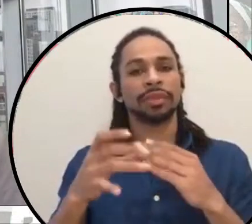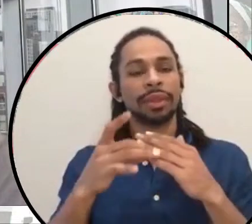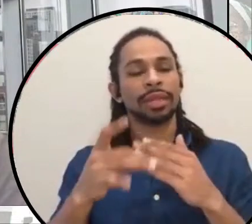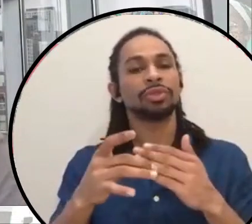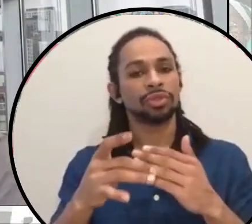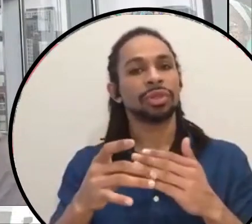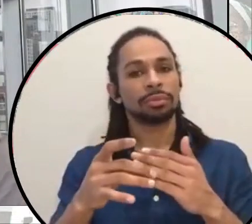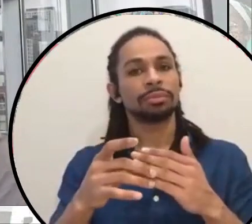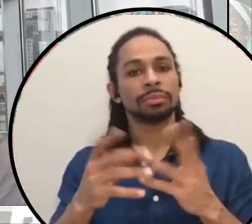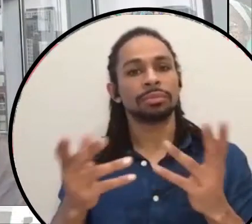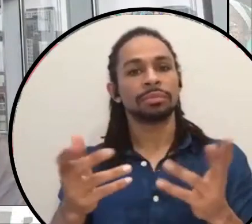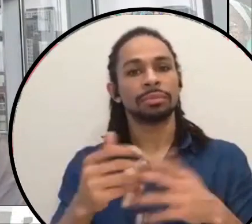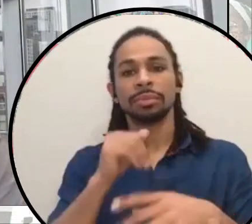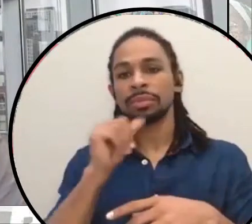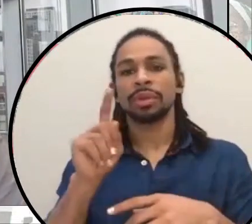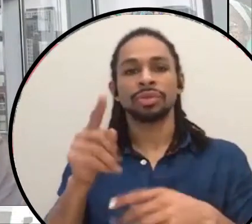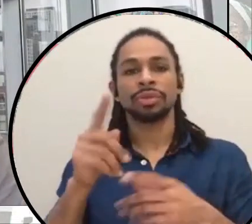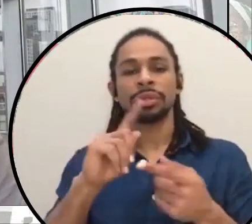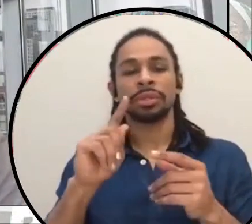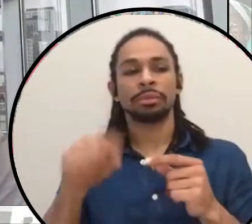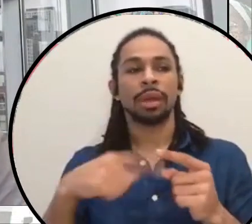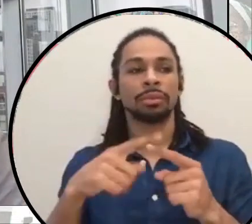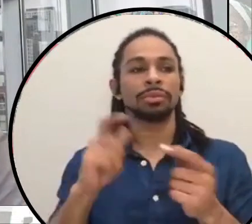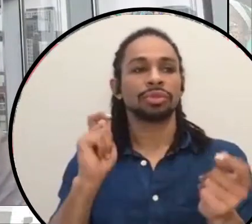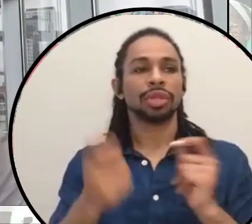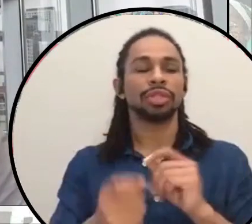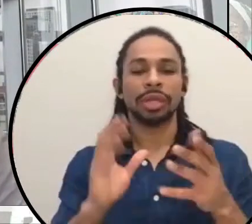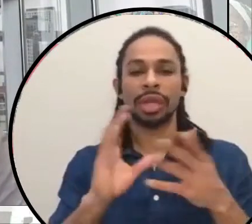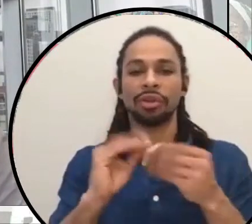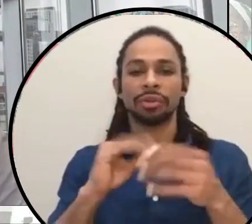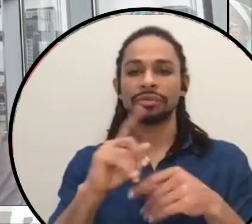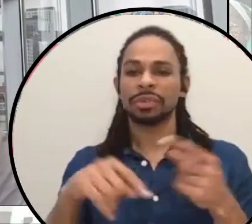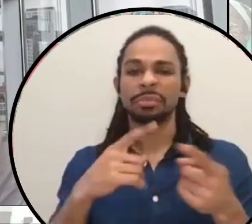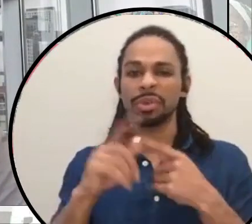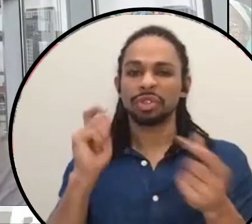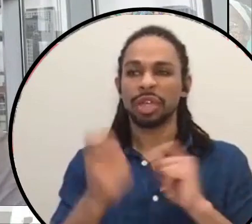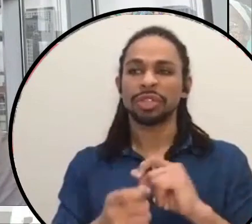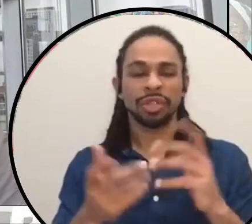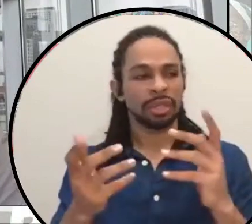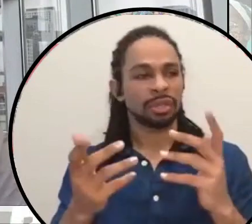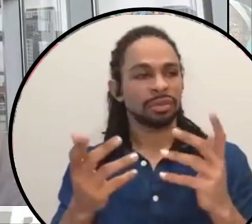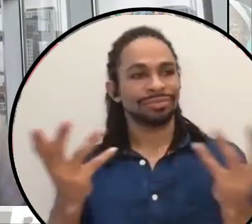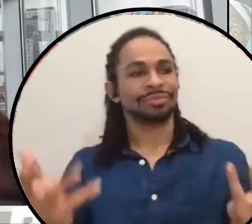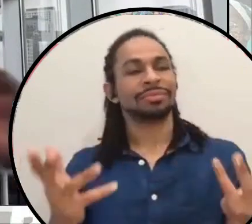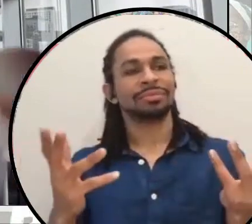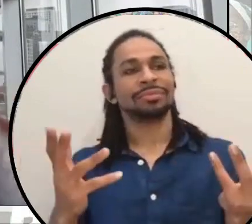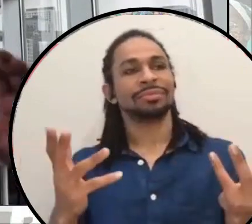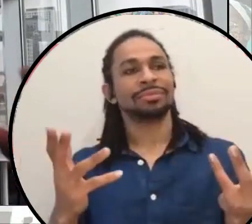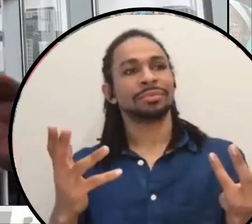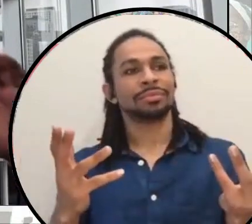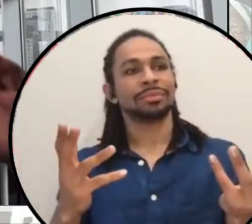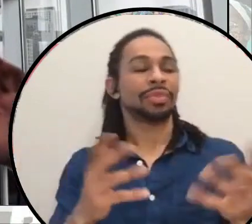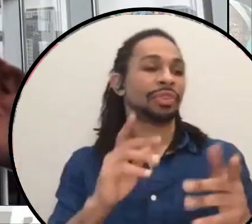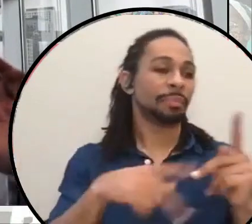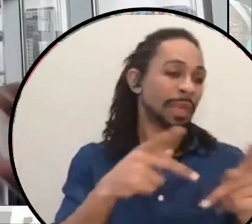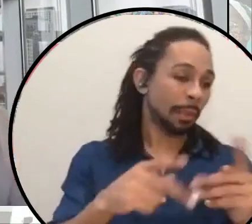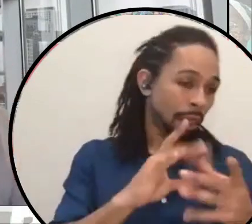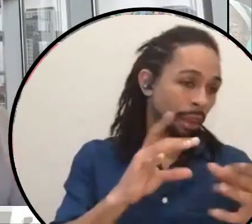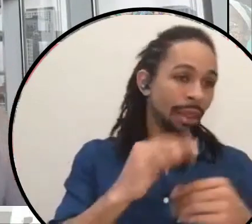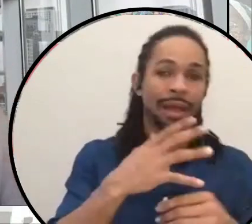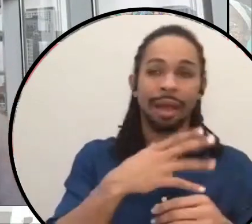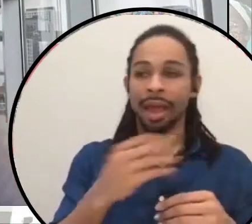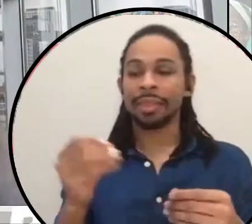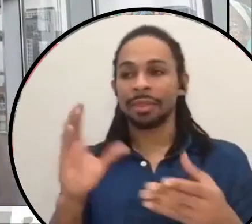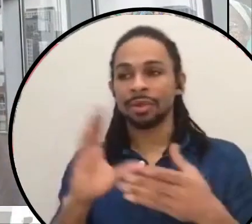change, because it's not just about changing narratives. about changing the narrators as well, I think. Um, I'm sorry. I'm, my, my thoughts are jumbled, but,